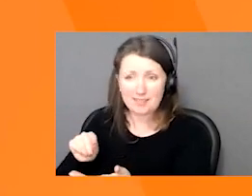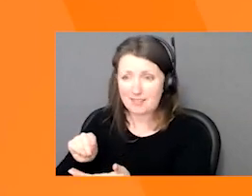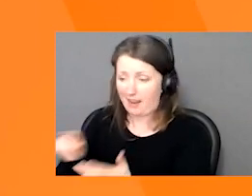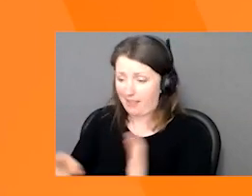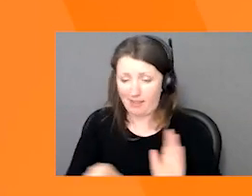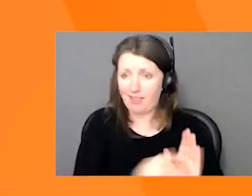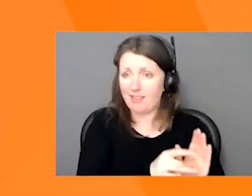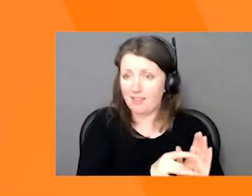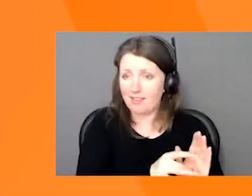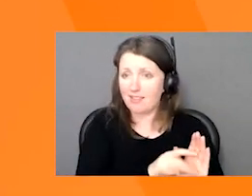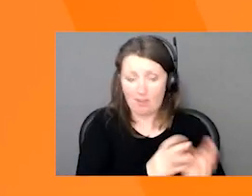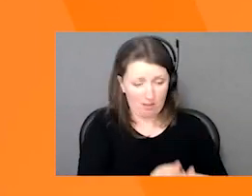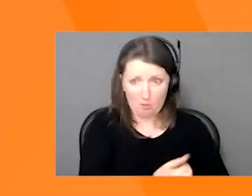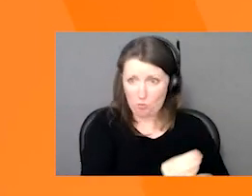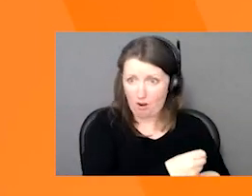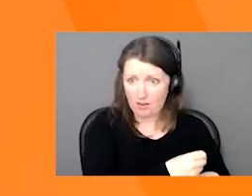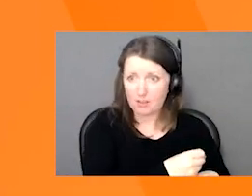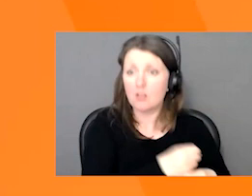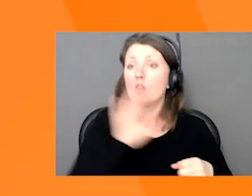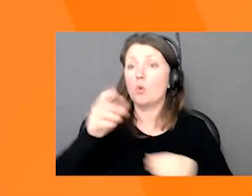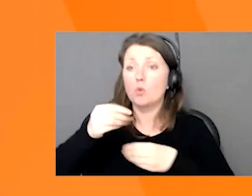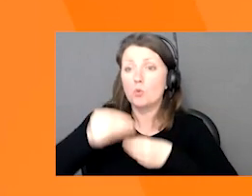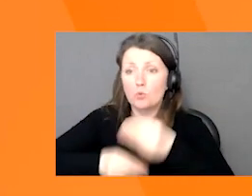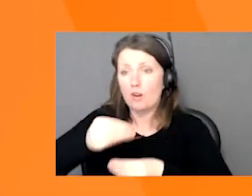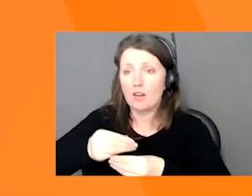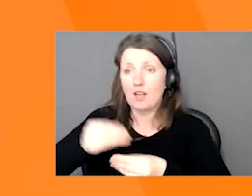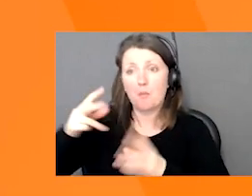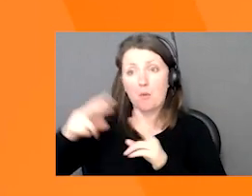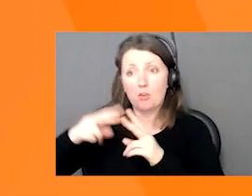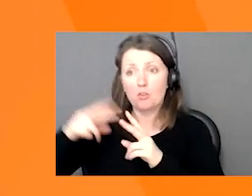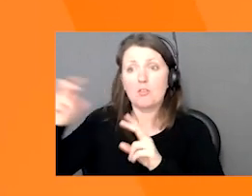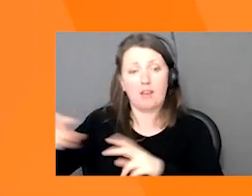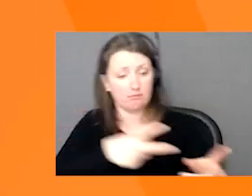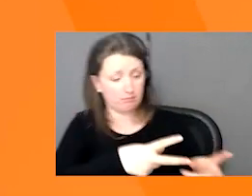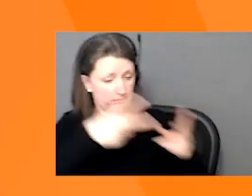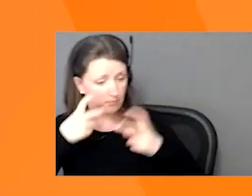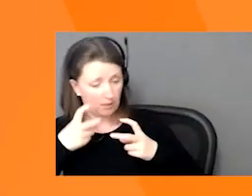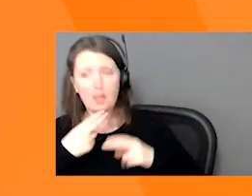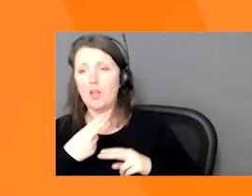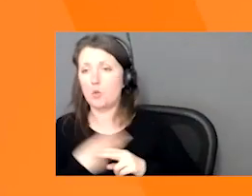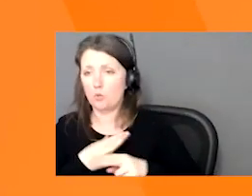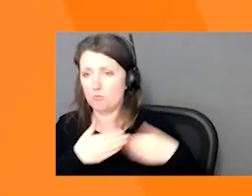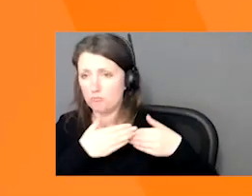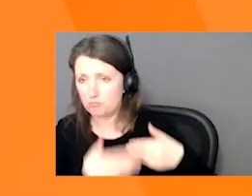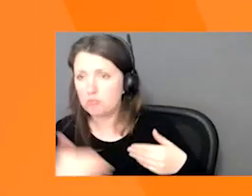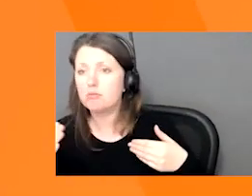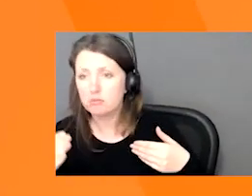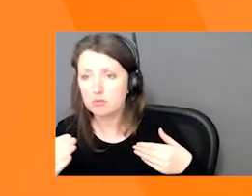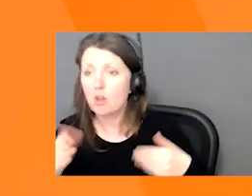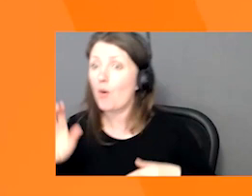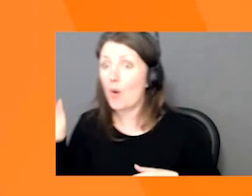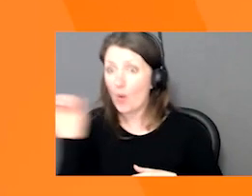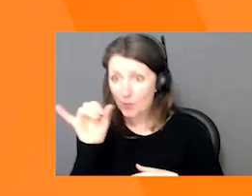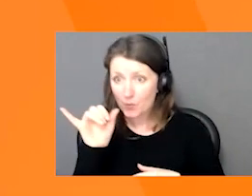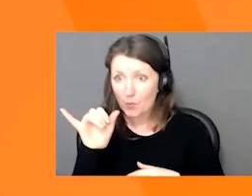products, so that your trading partners can use it. The tool also provides a centralized location for managing your